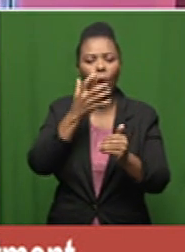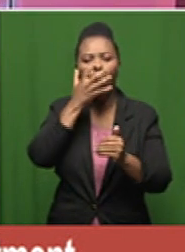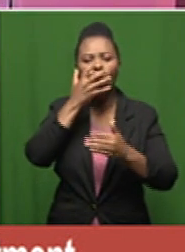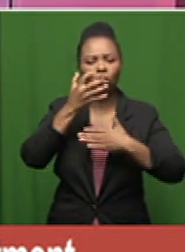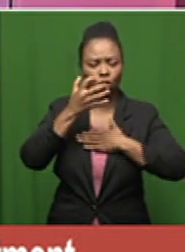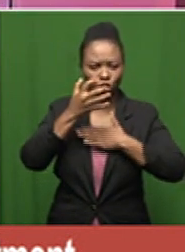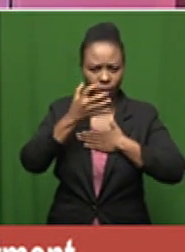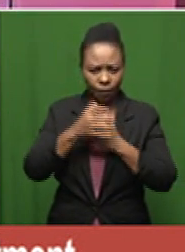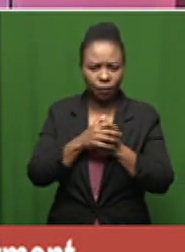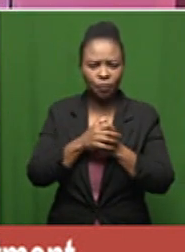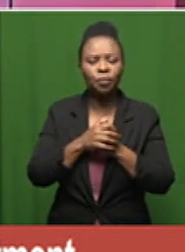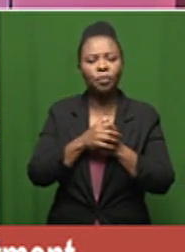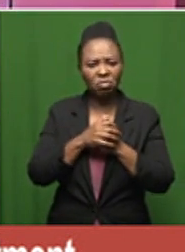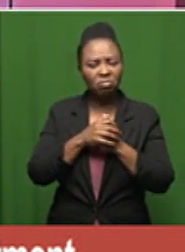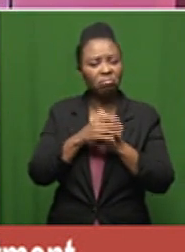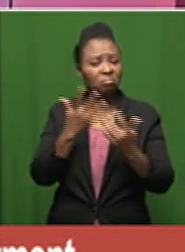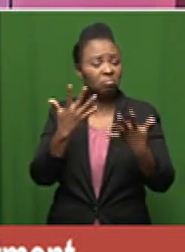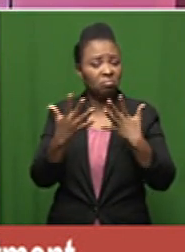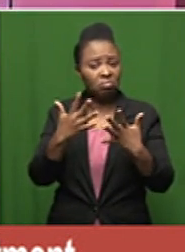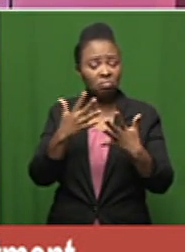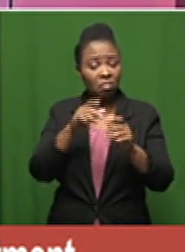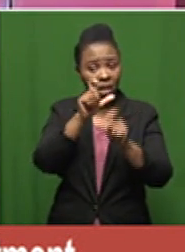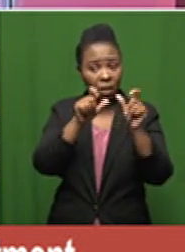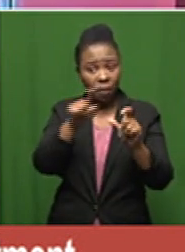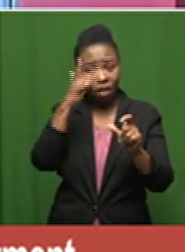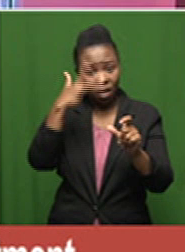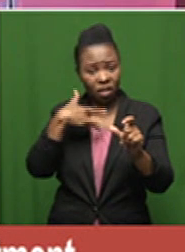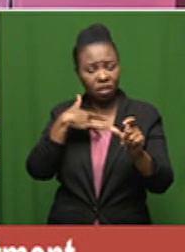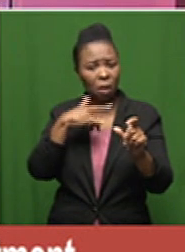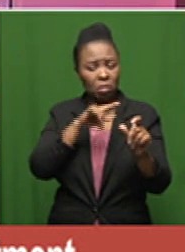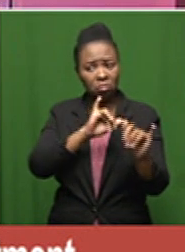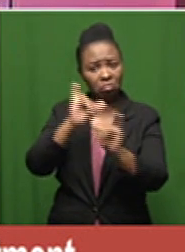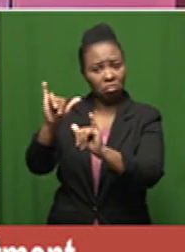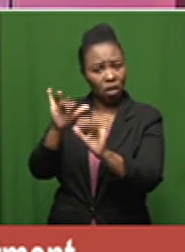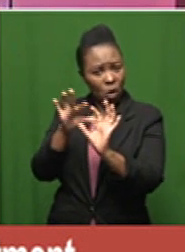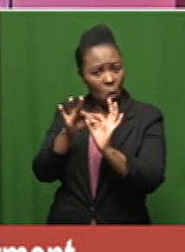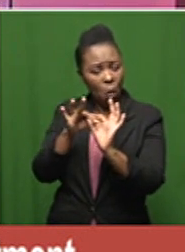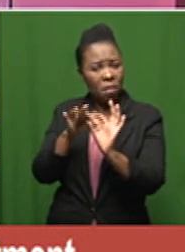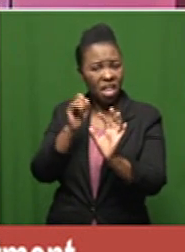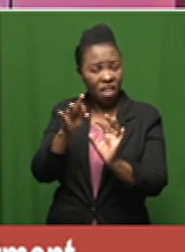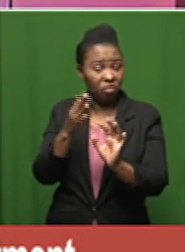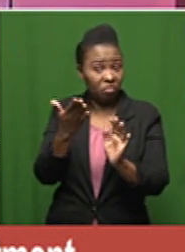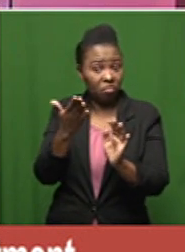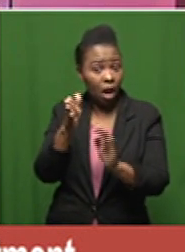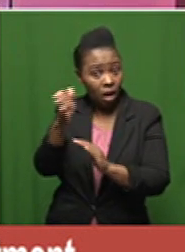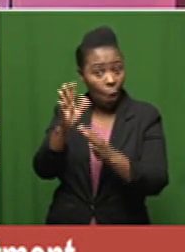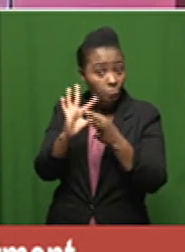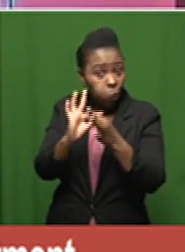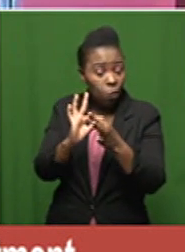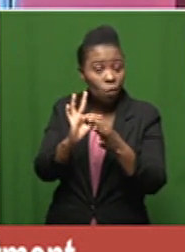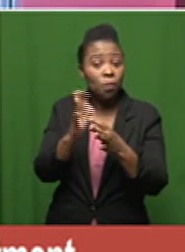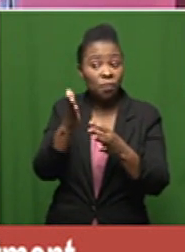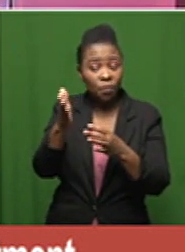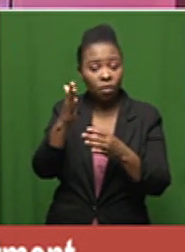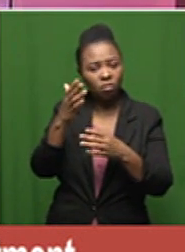could selected patients be discharged at home if oxygen administration at home could be addressed